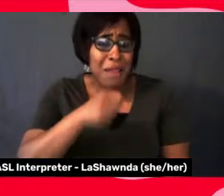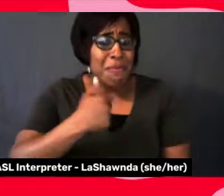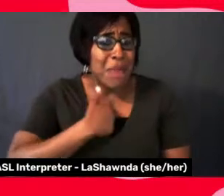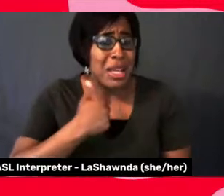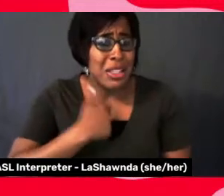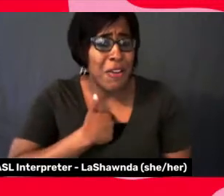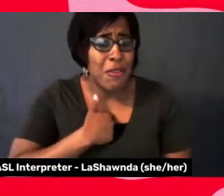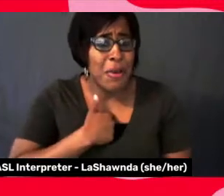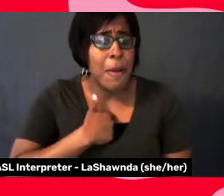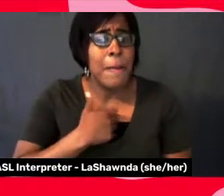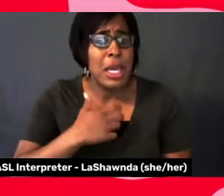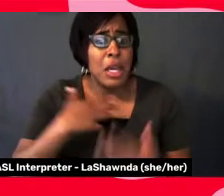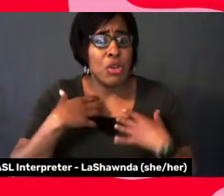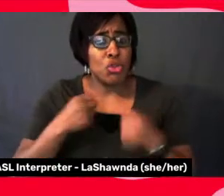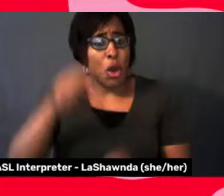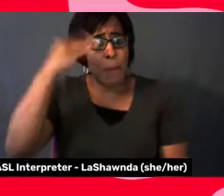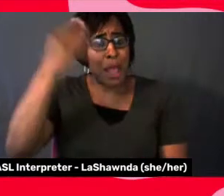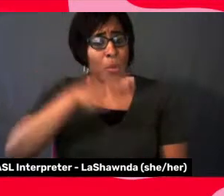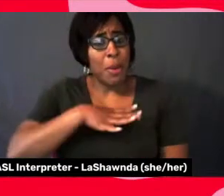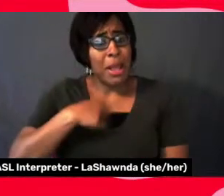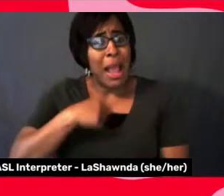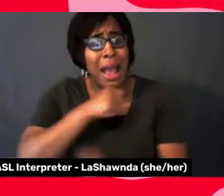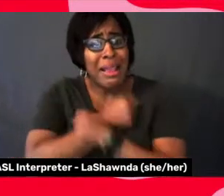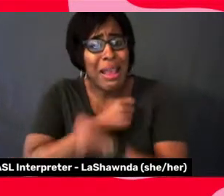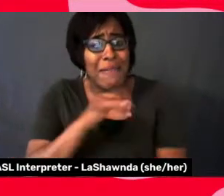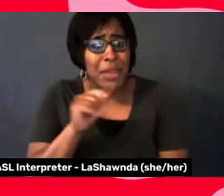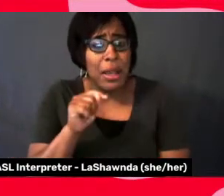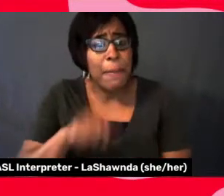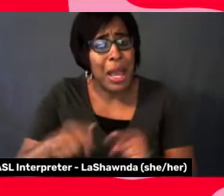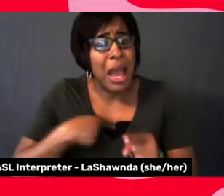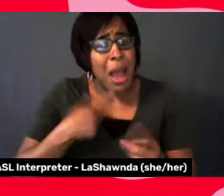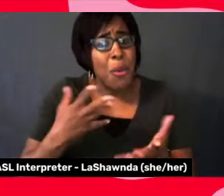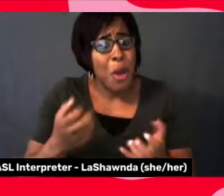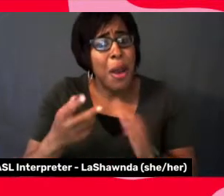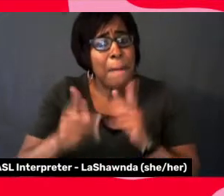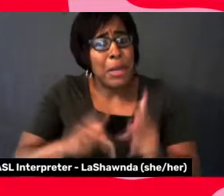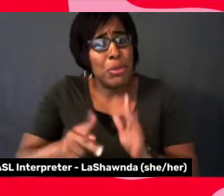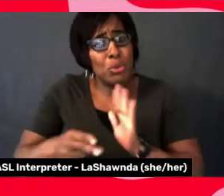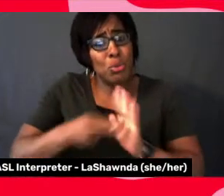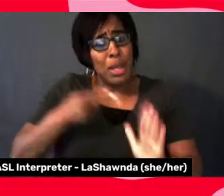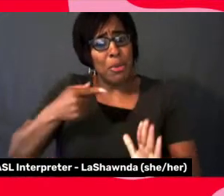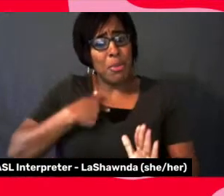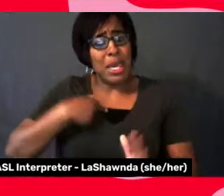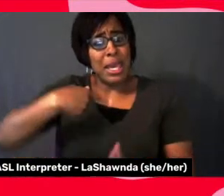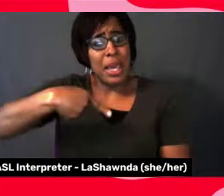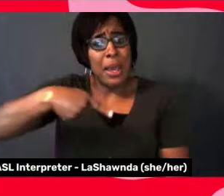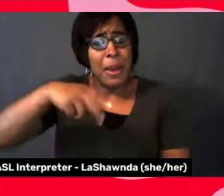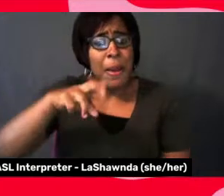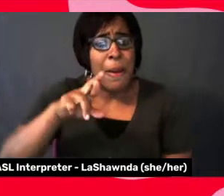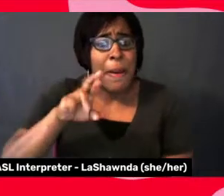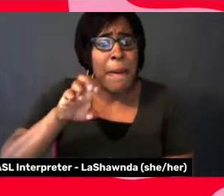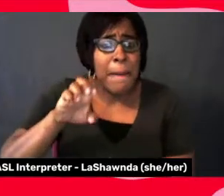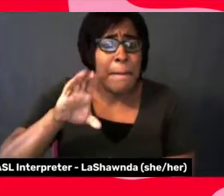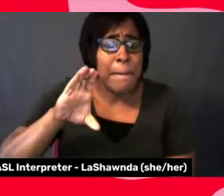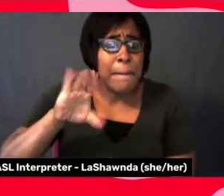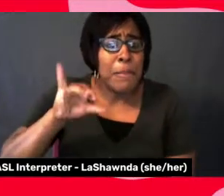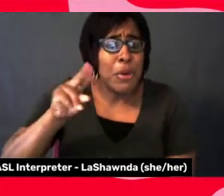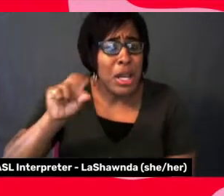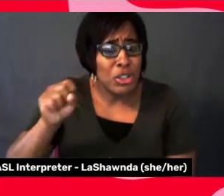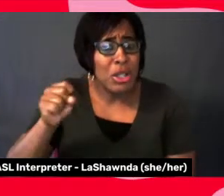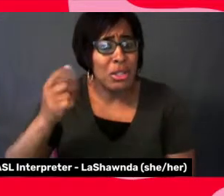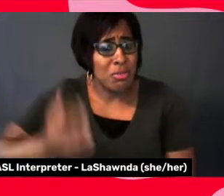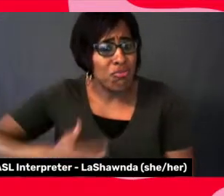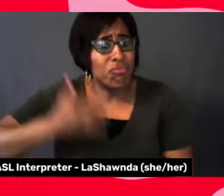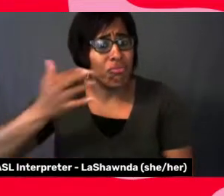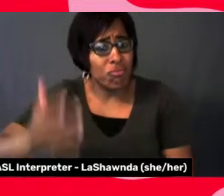like to be called precious. And, and what you need is somebody like that,